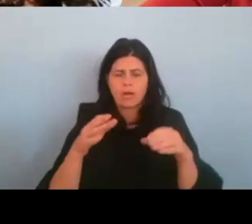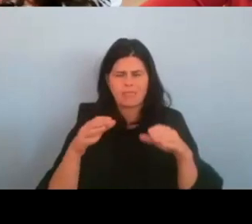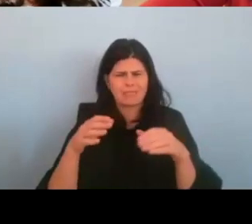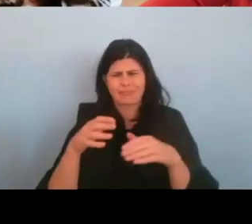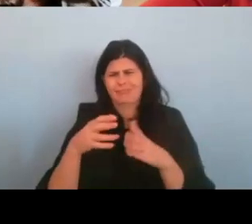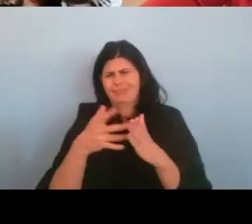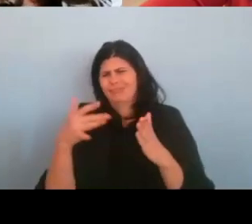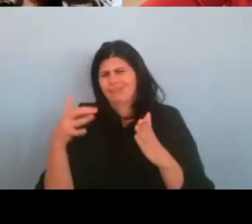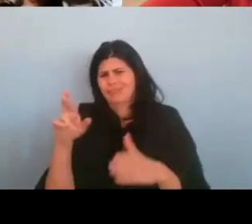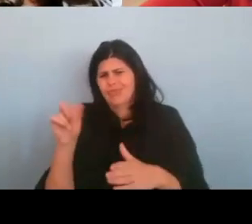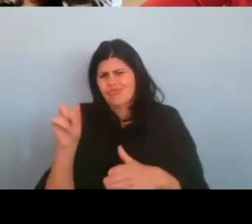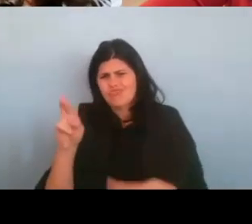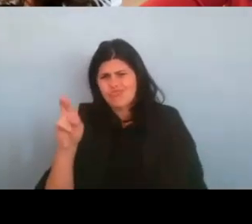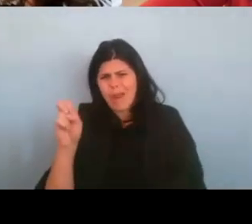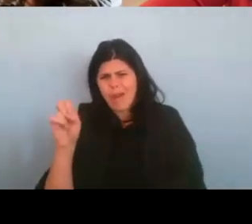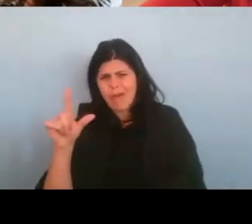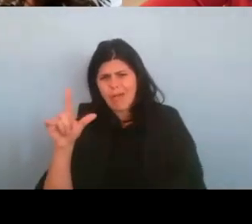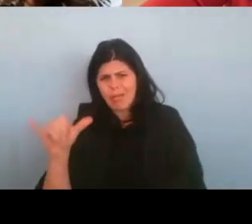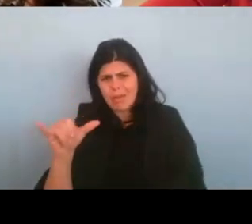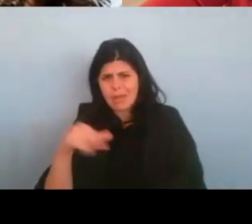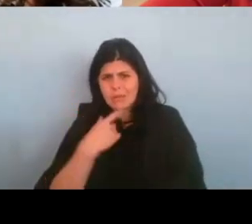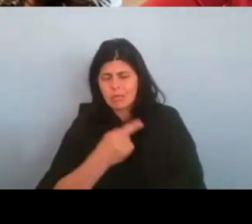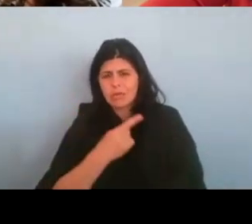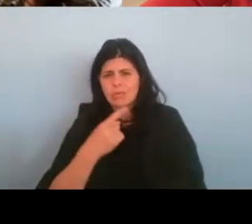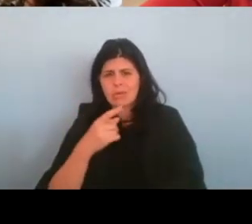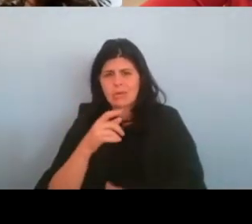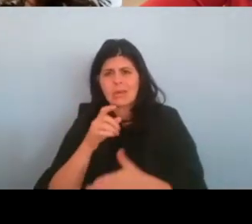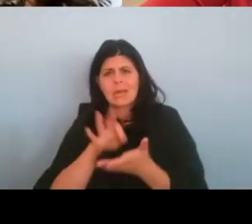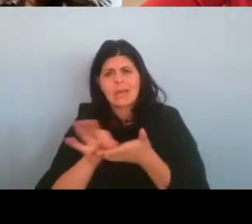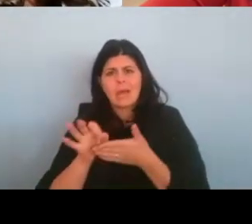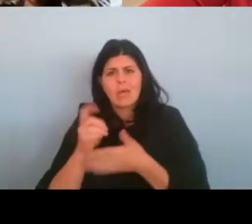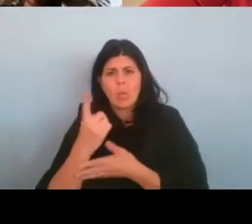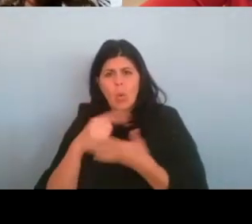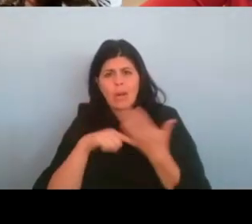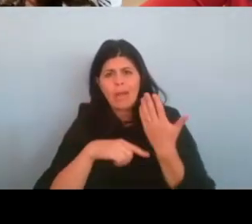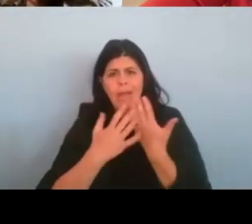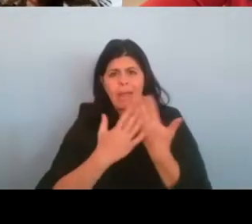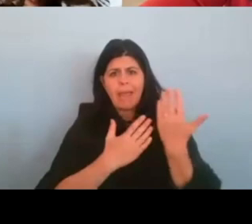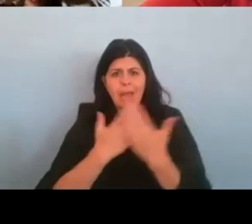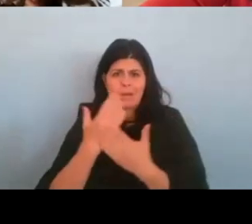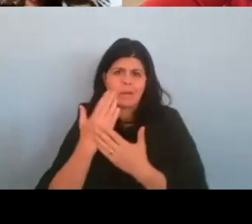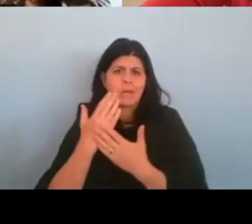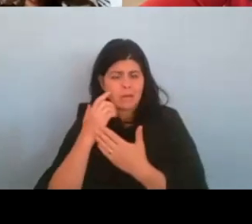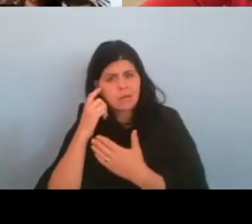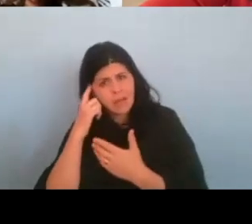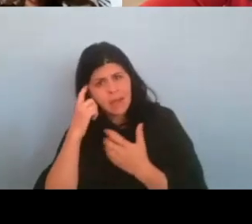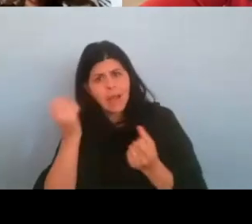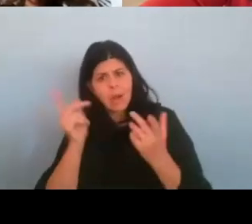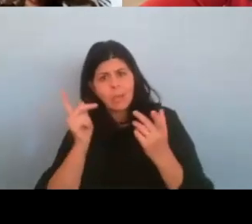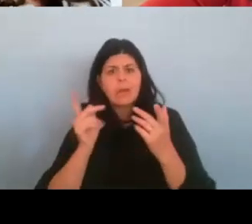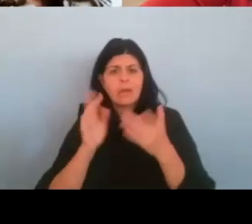count on one hand, um, the number of films that have been made about people with profound disabilities. So